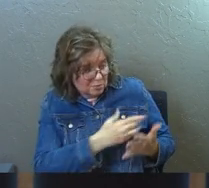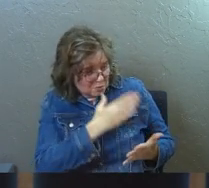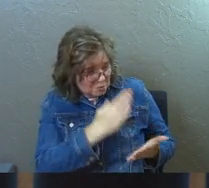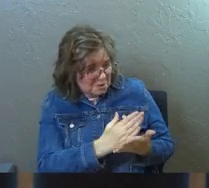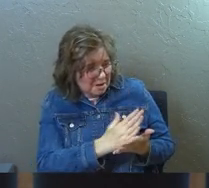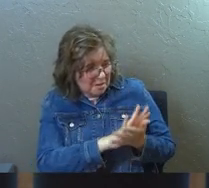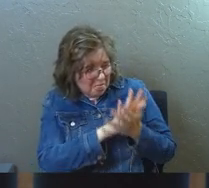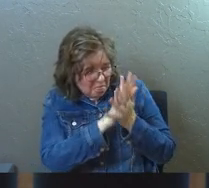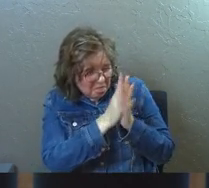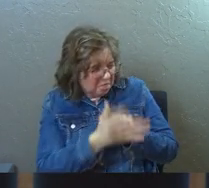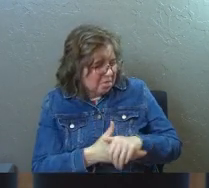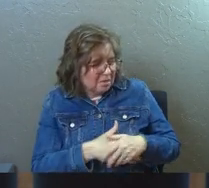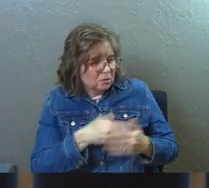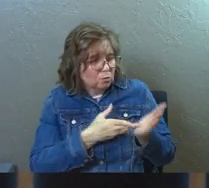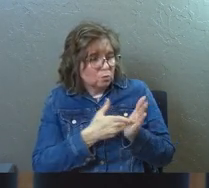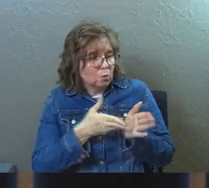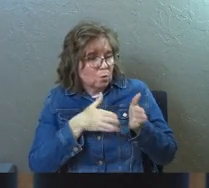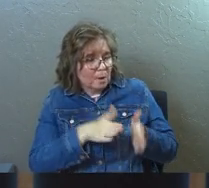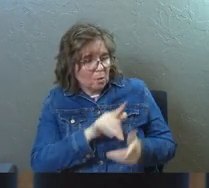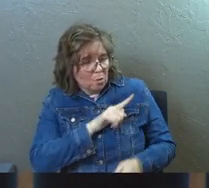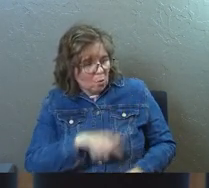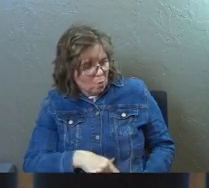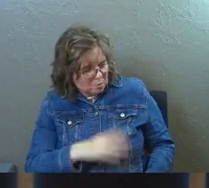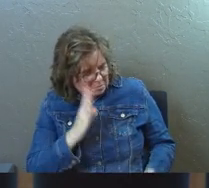stop perverting the true ways of the Lord?